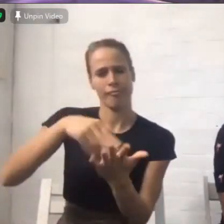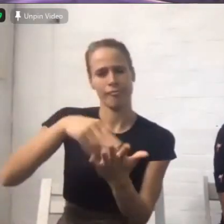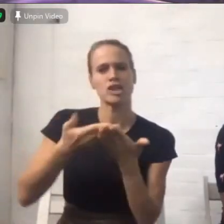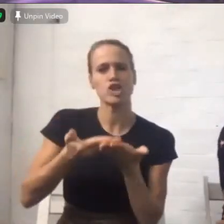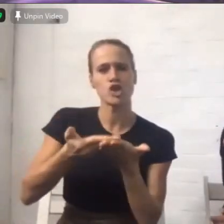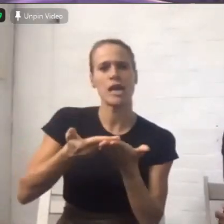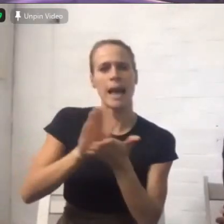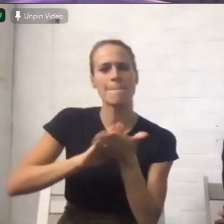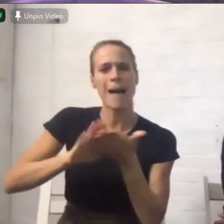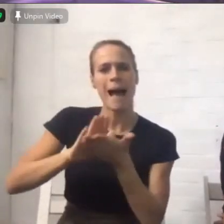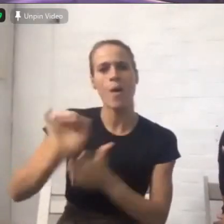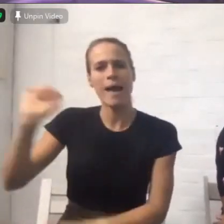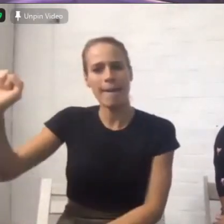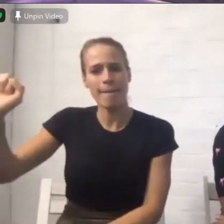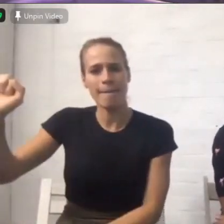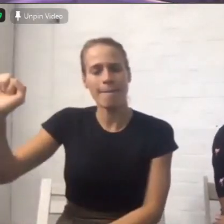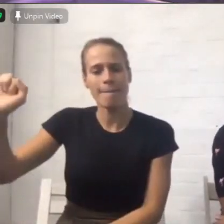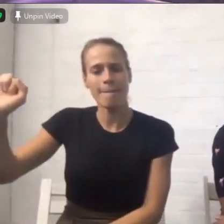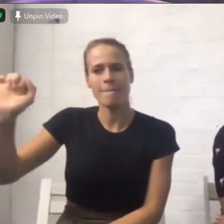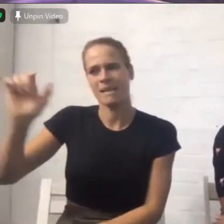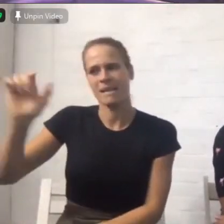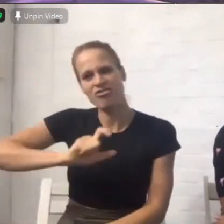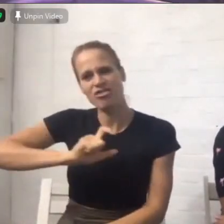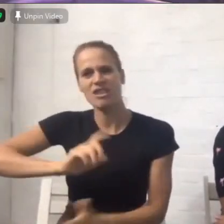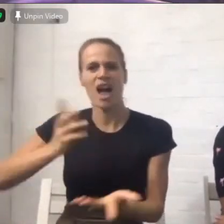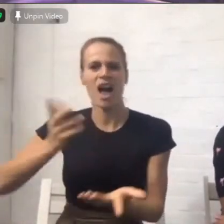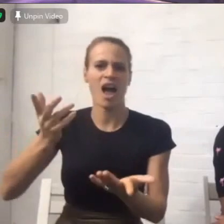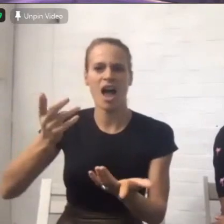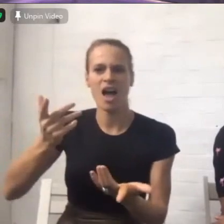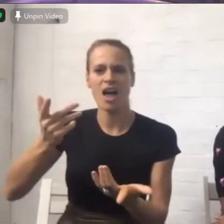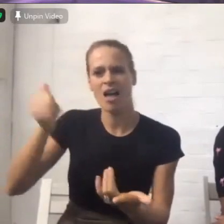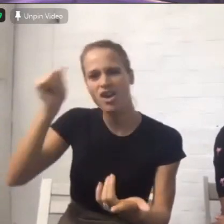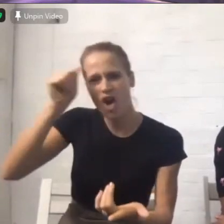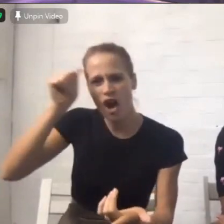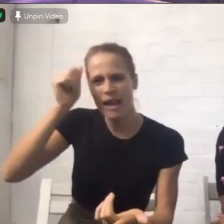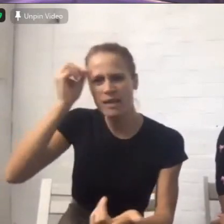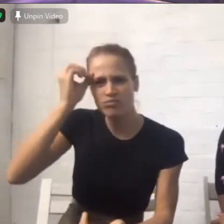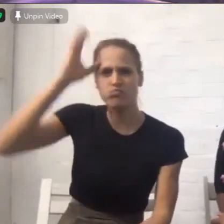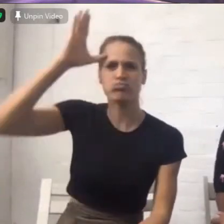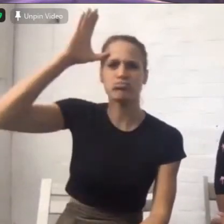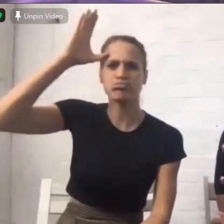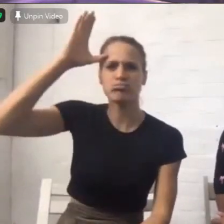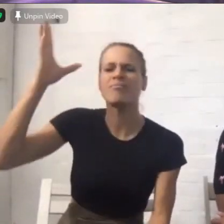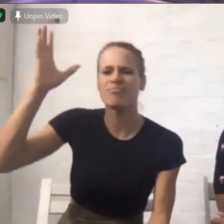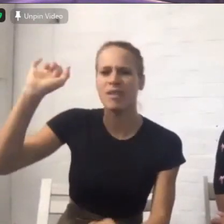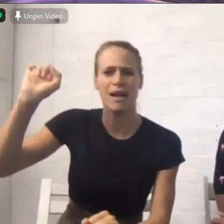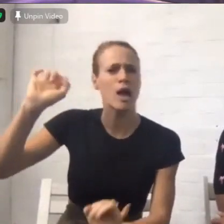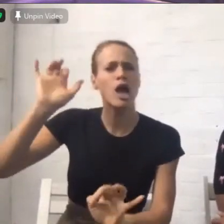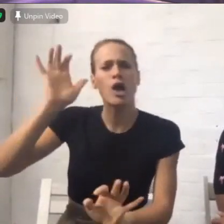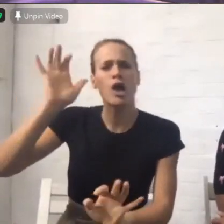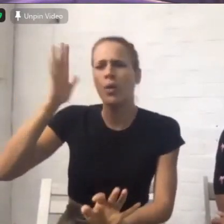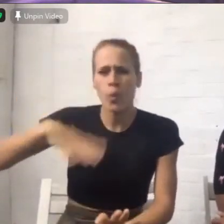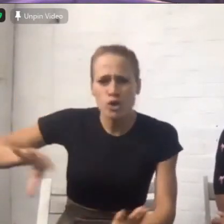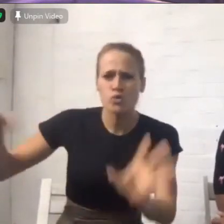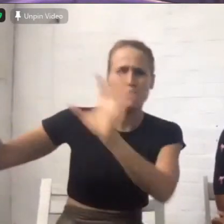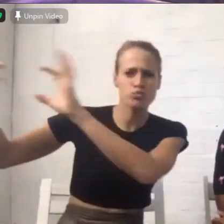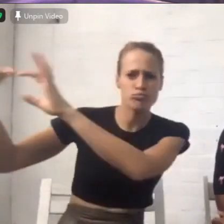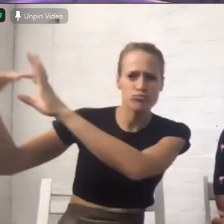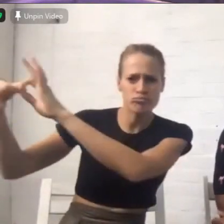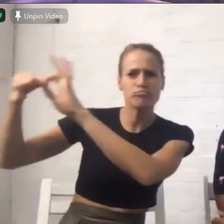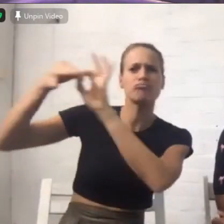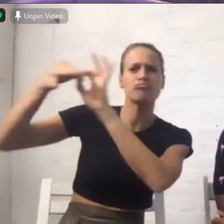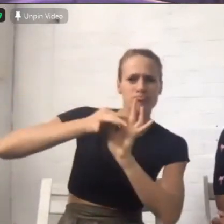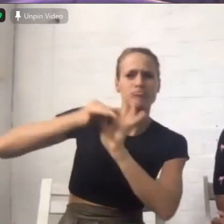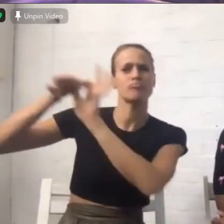just want you to have a knowledge in your head about Him. He wants you to know Him. And